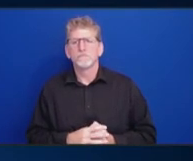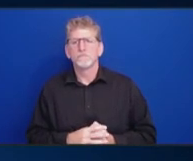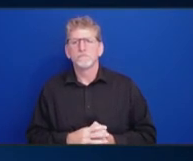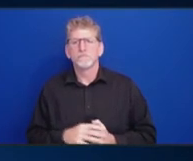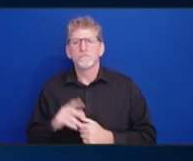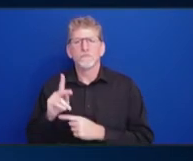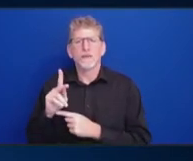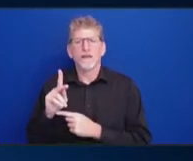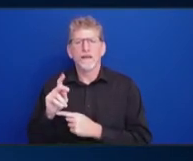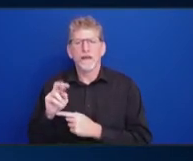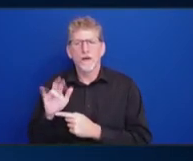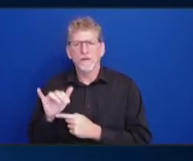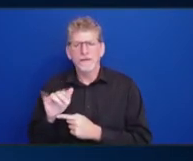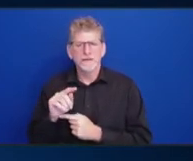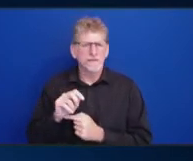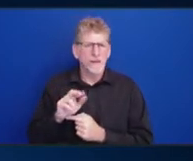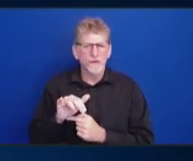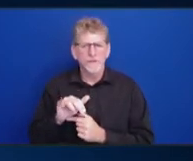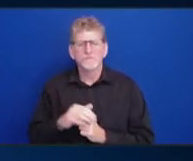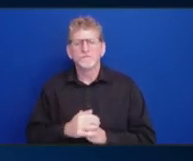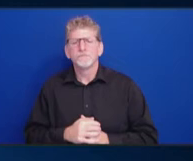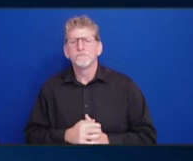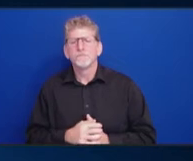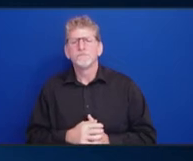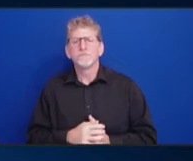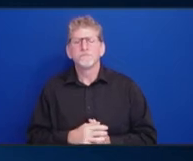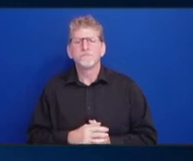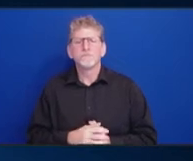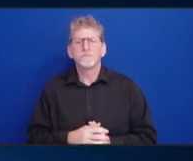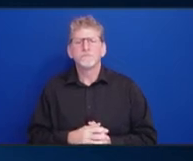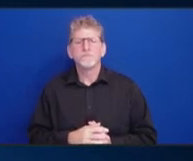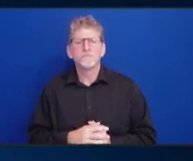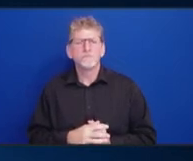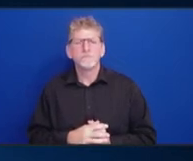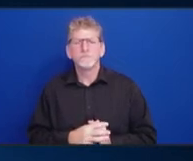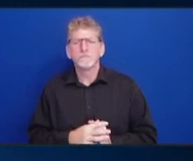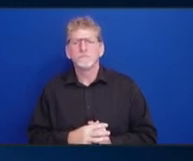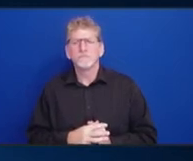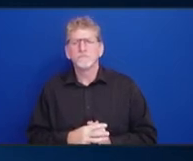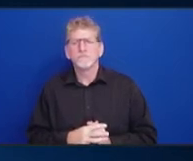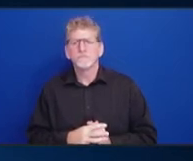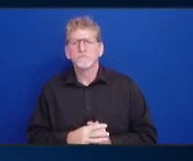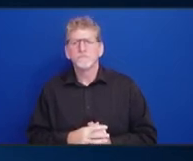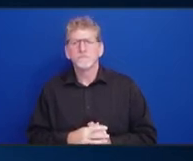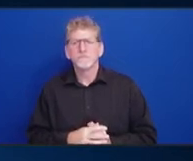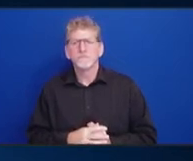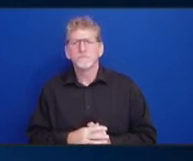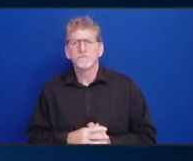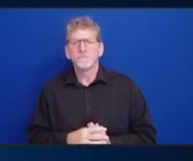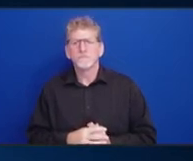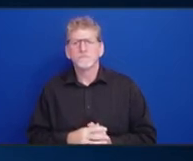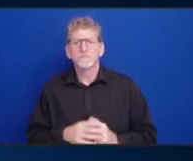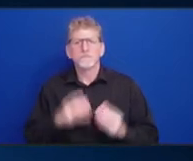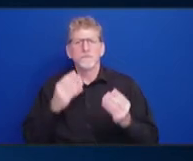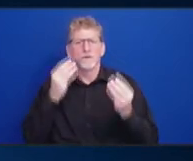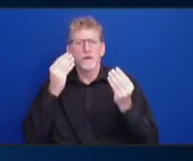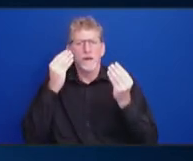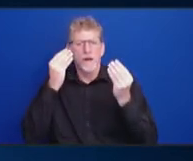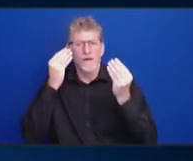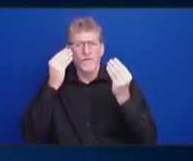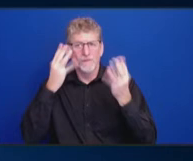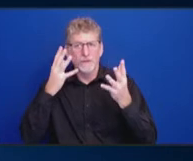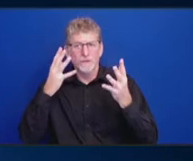sorry. A little uncoordinated here. Information overload from today and yesterday.